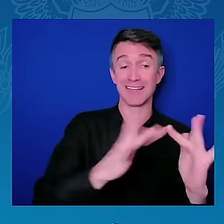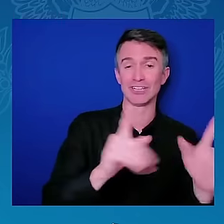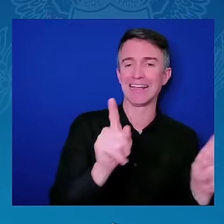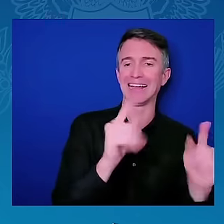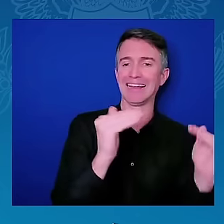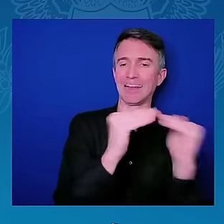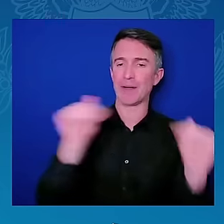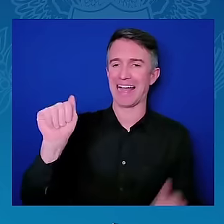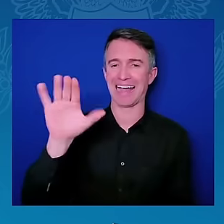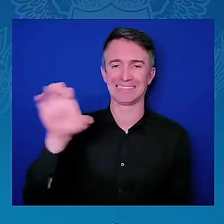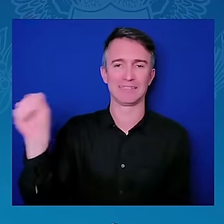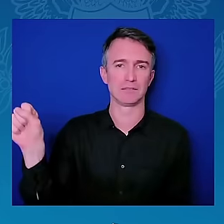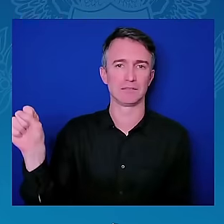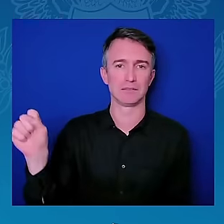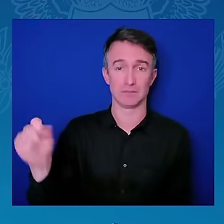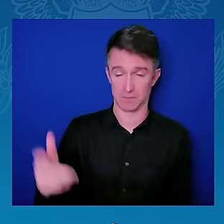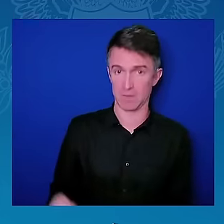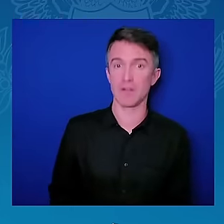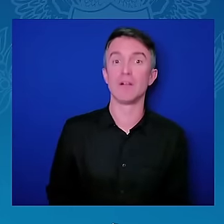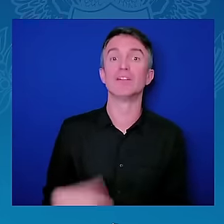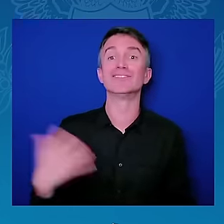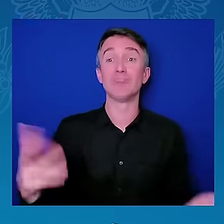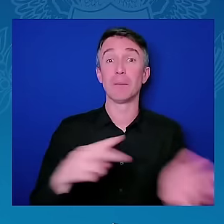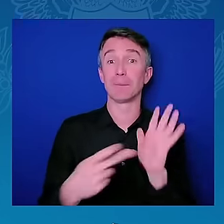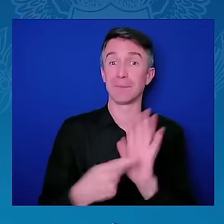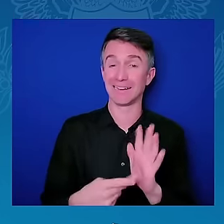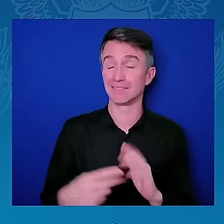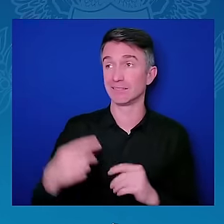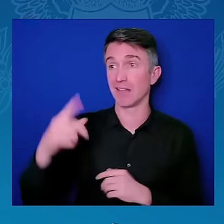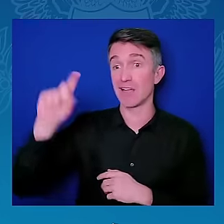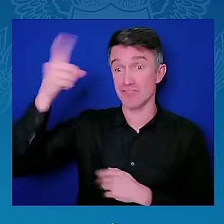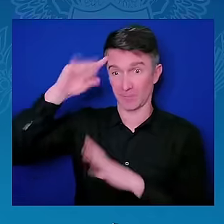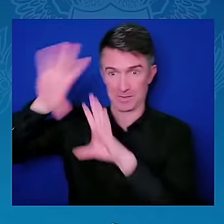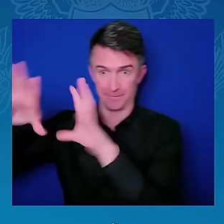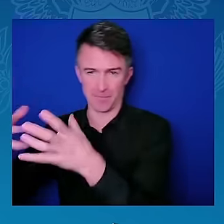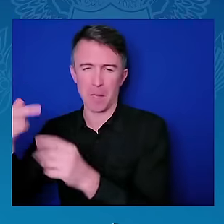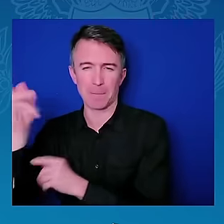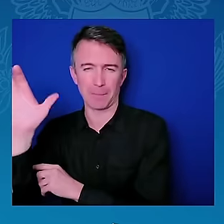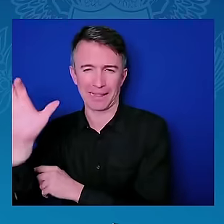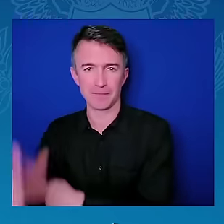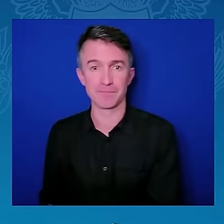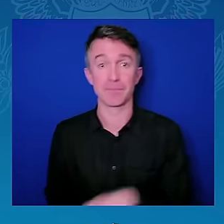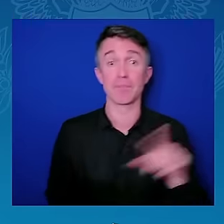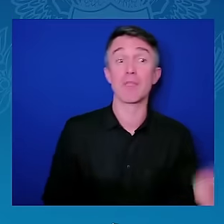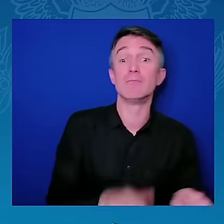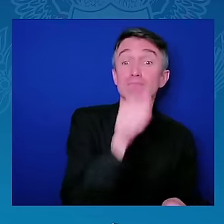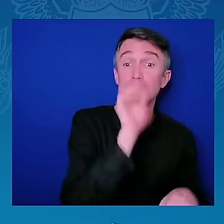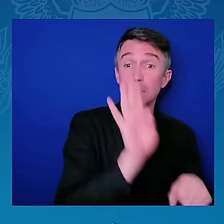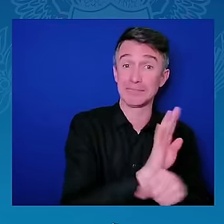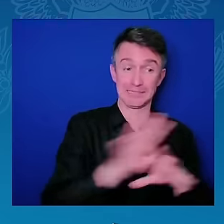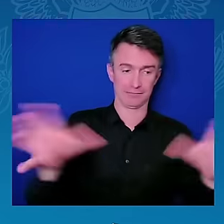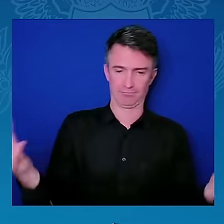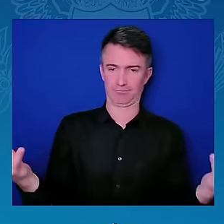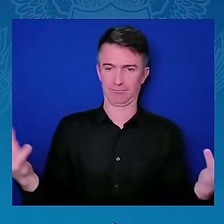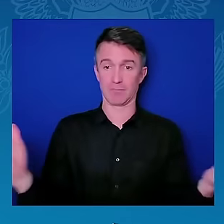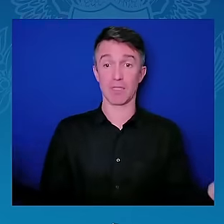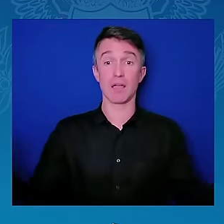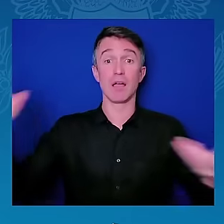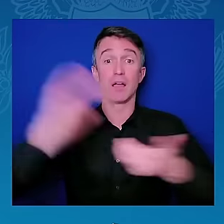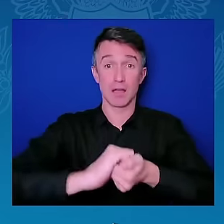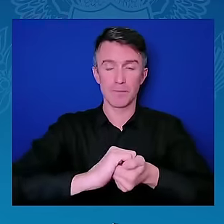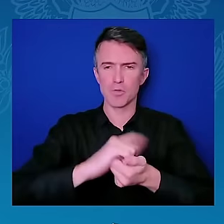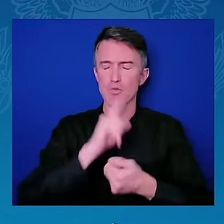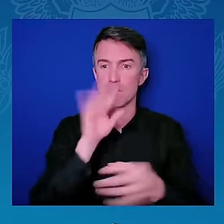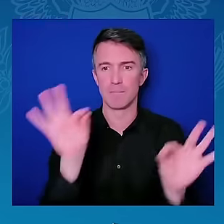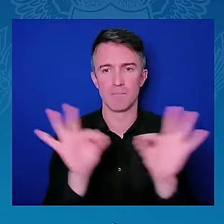can partner with our allies in a way that invests in the infrastructure, that allows